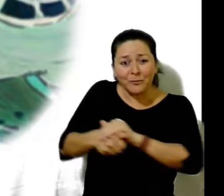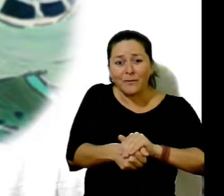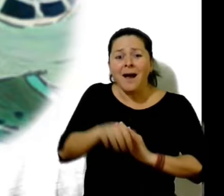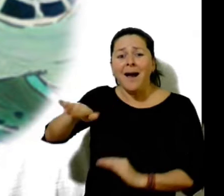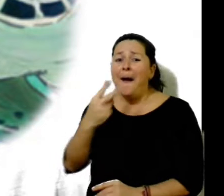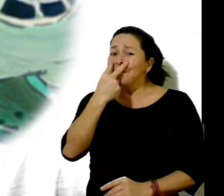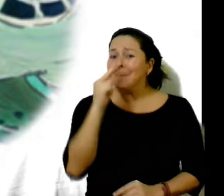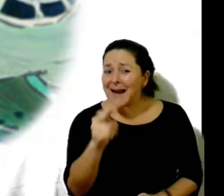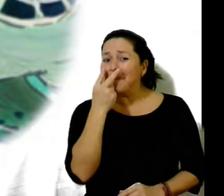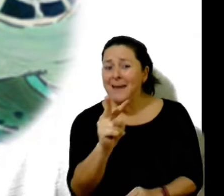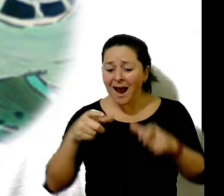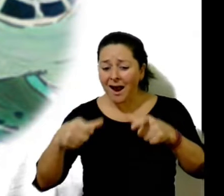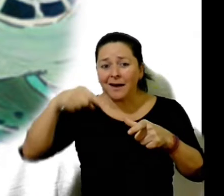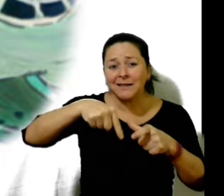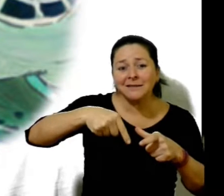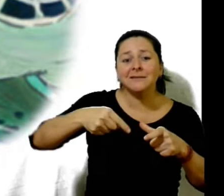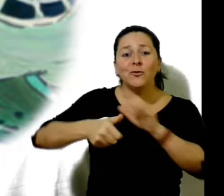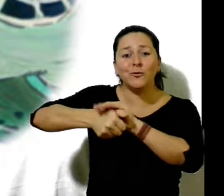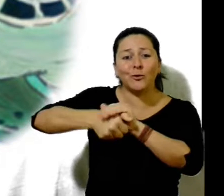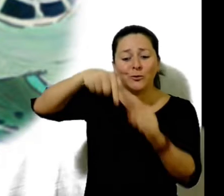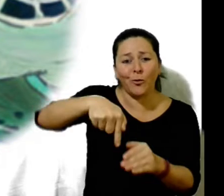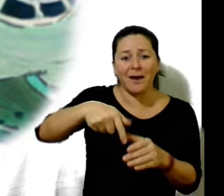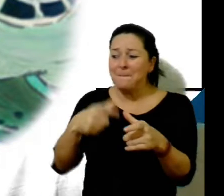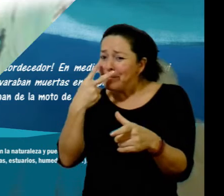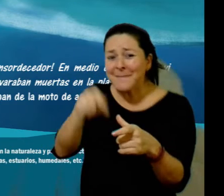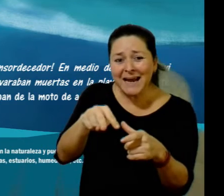Turtle soup, poor Carapada.